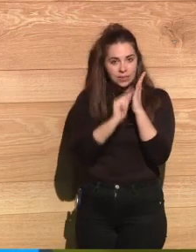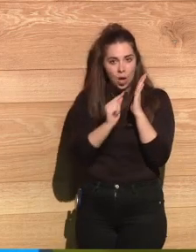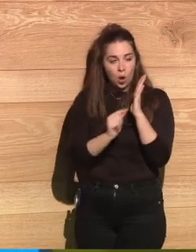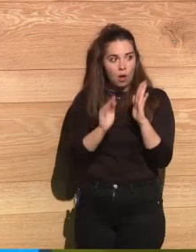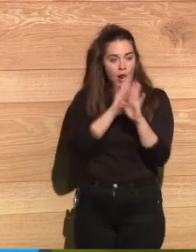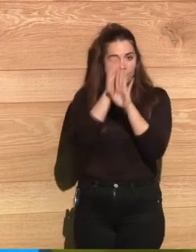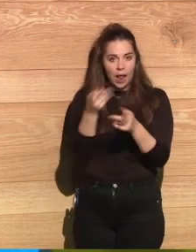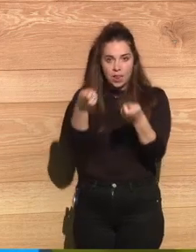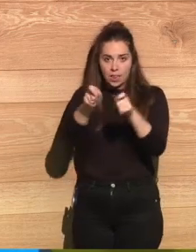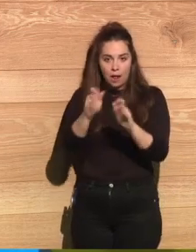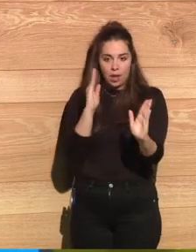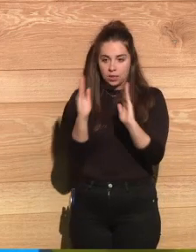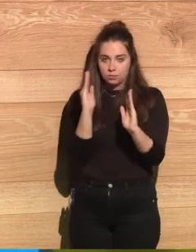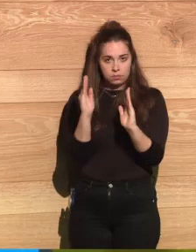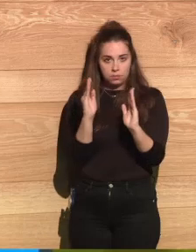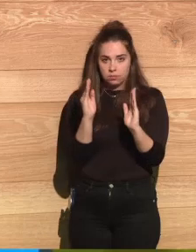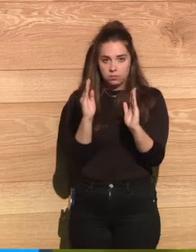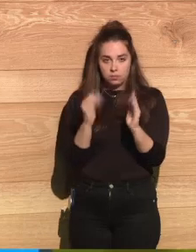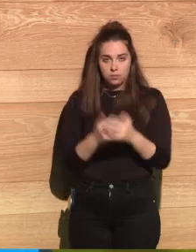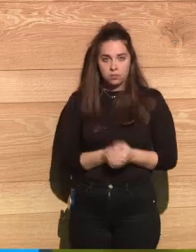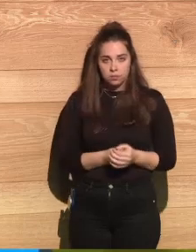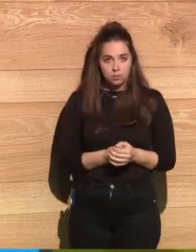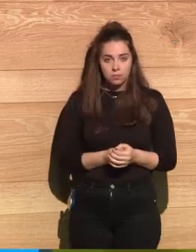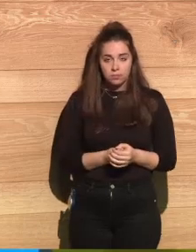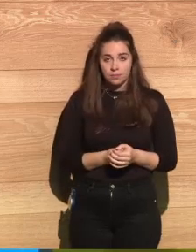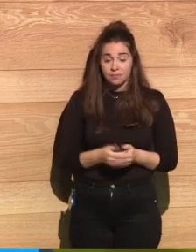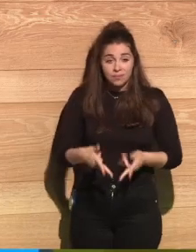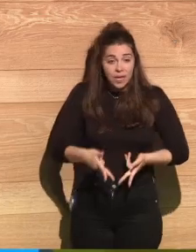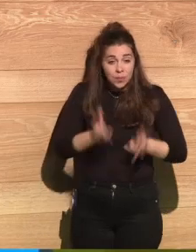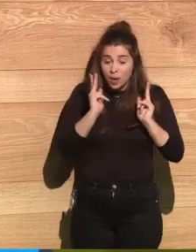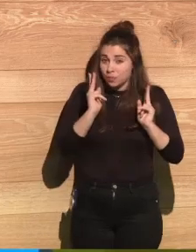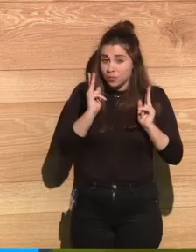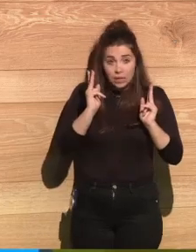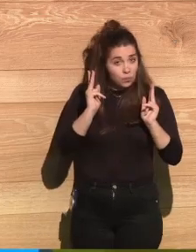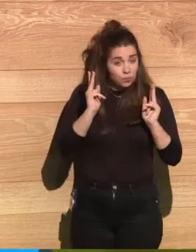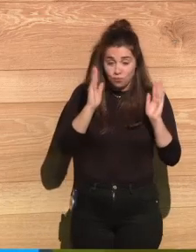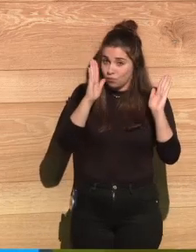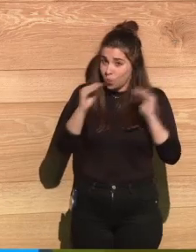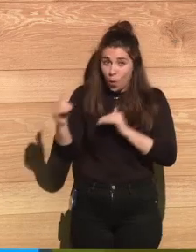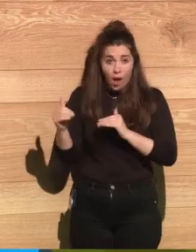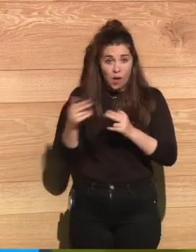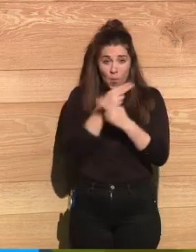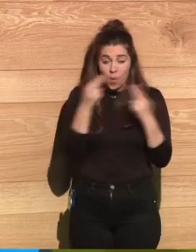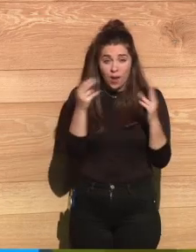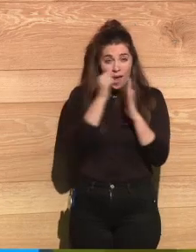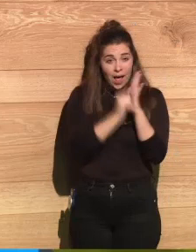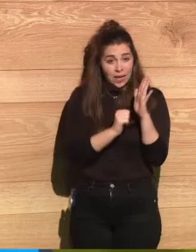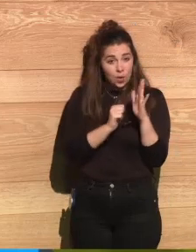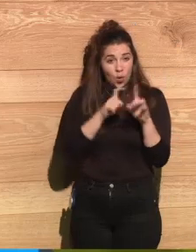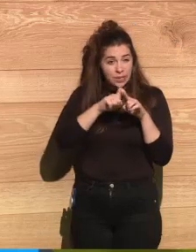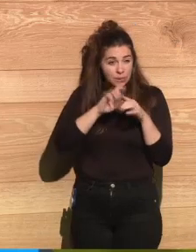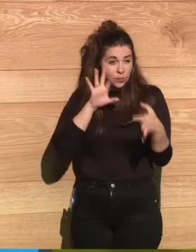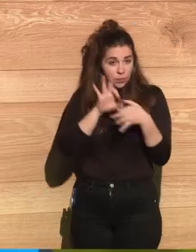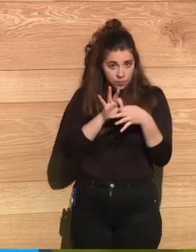such things were not to be published. Not only that, the